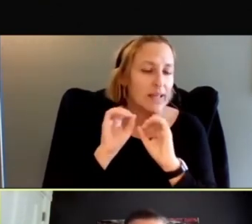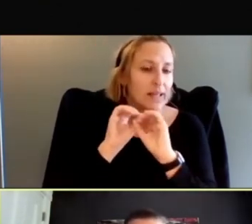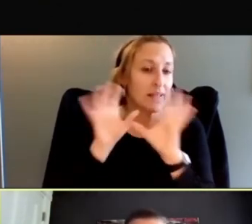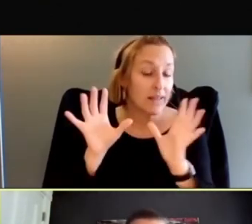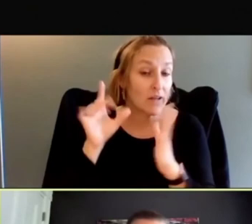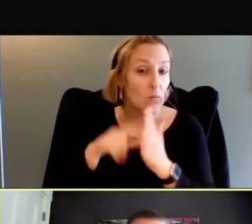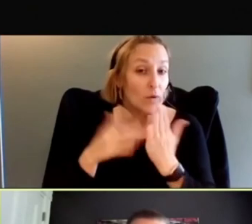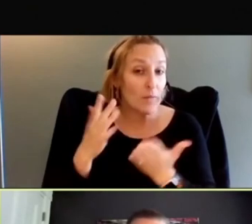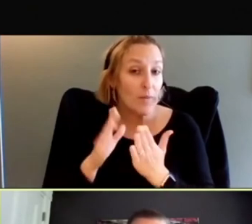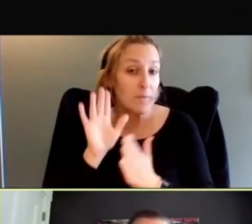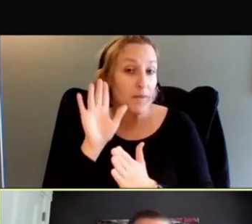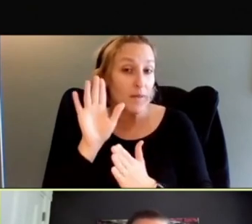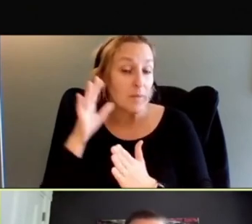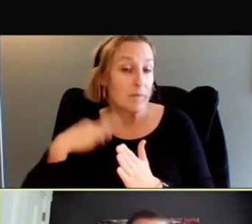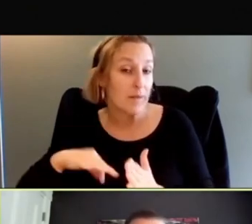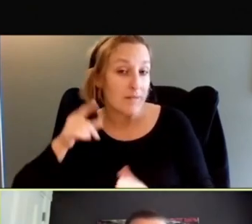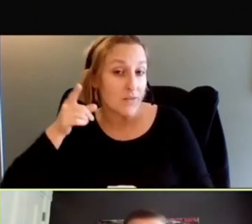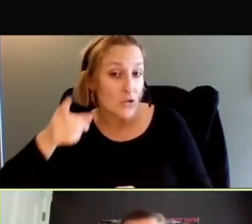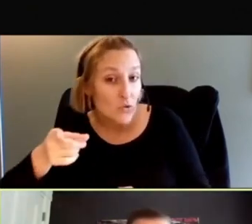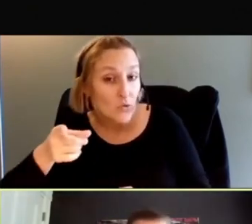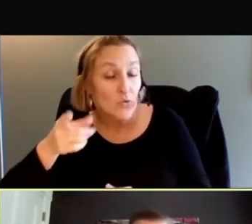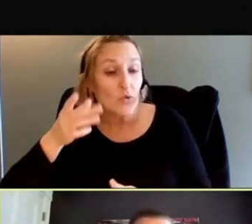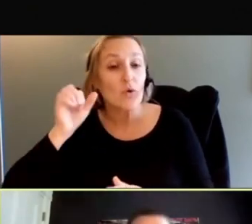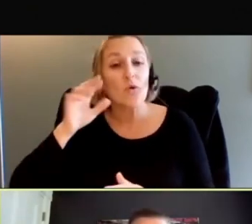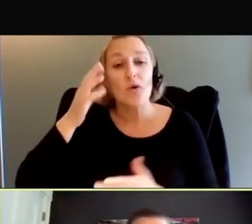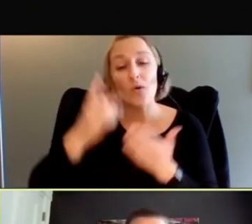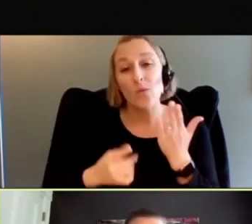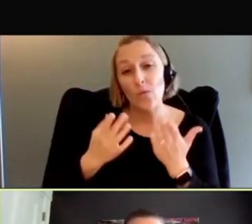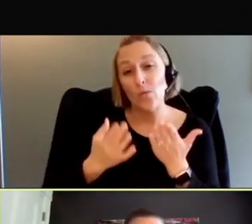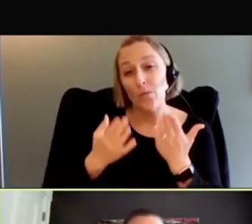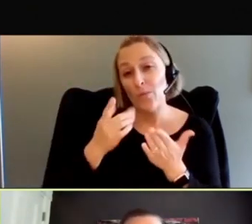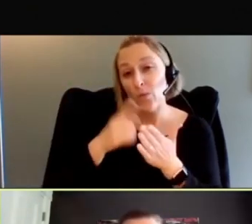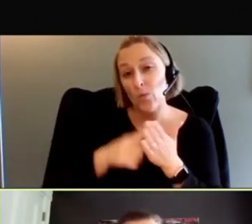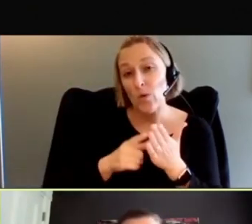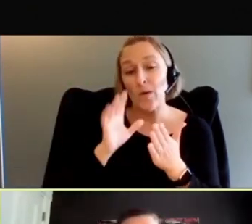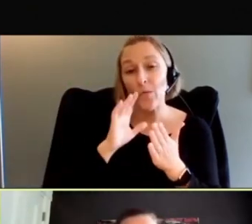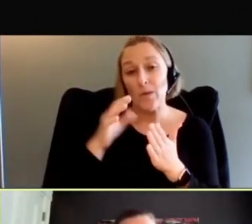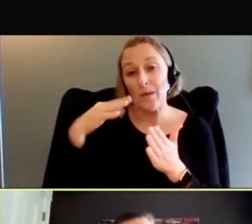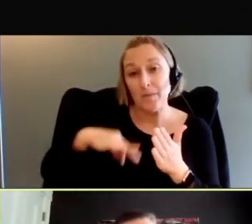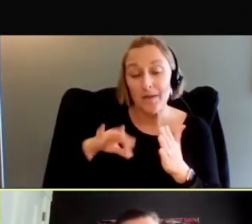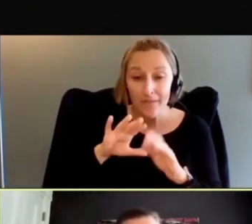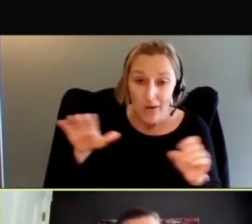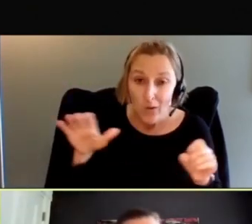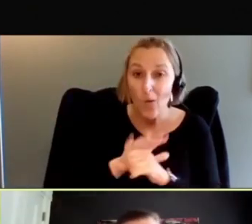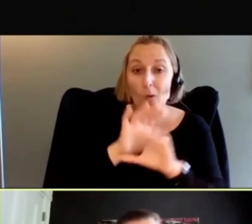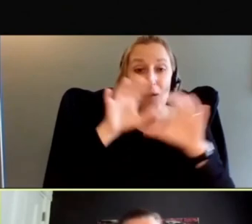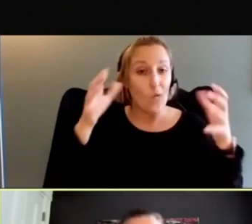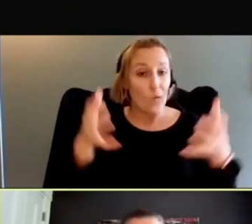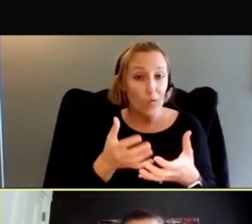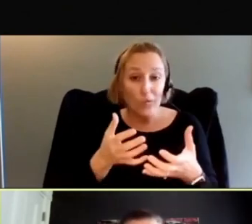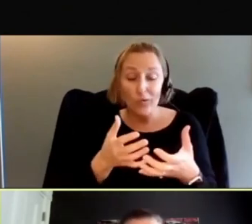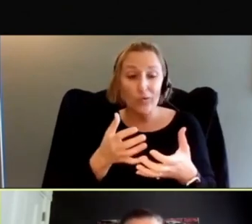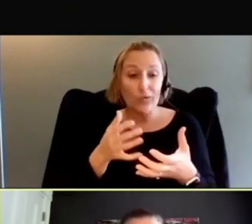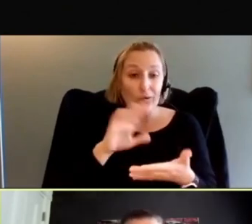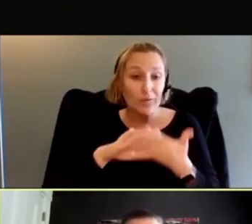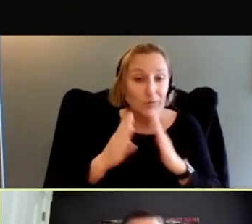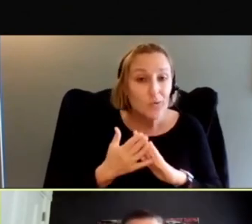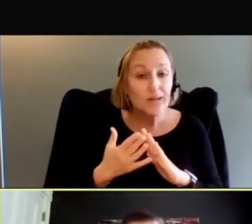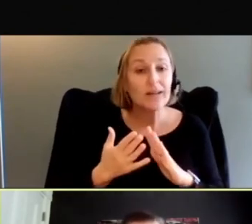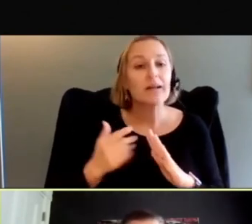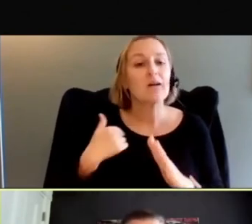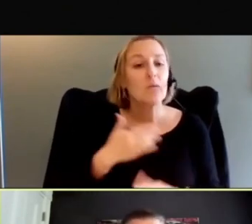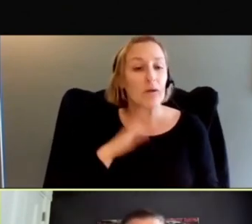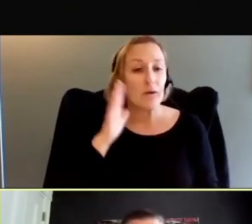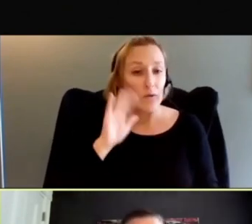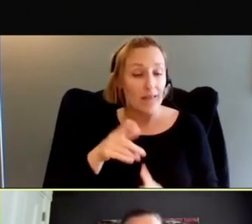be, um, is sort of, you know, just the overall like good of being in, in trials. And we know from participant